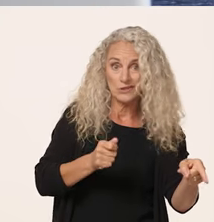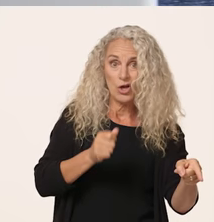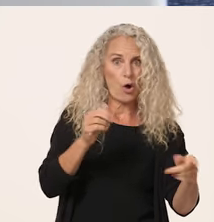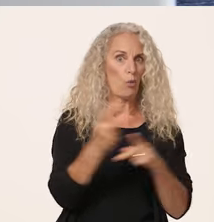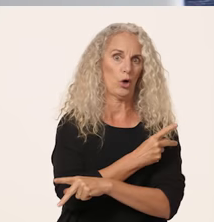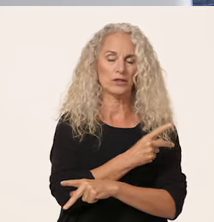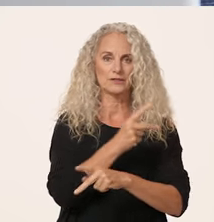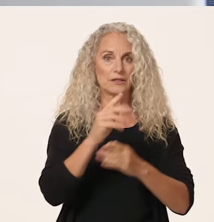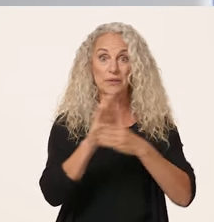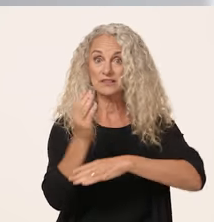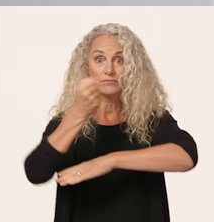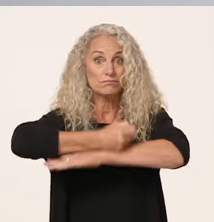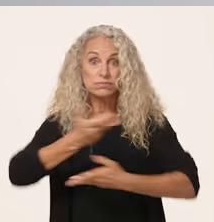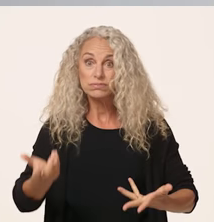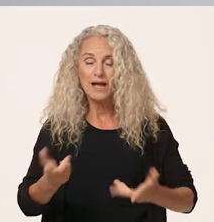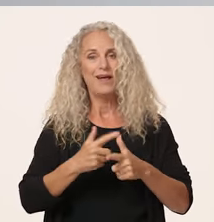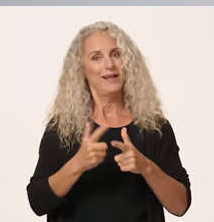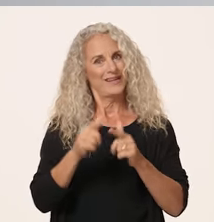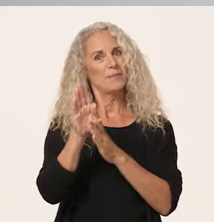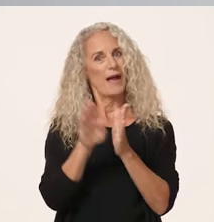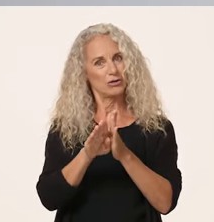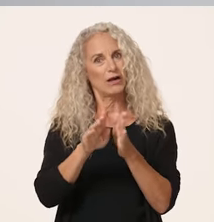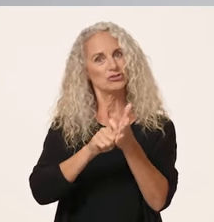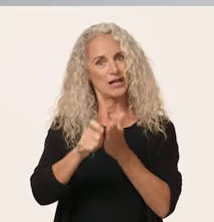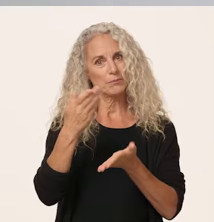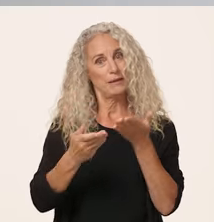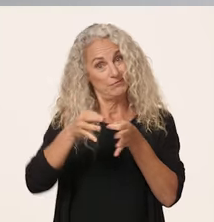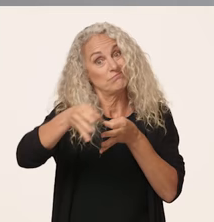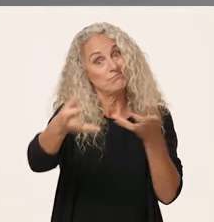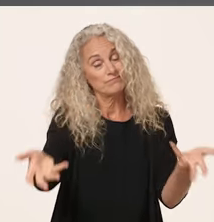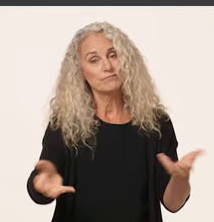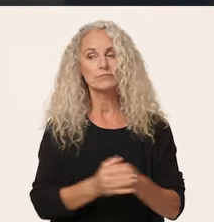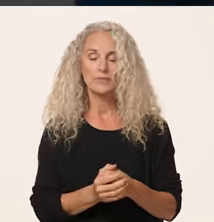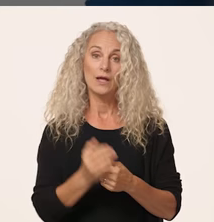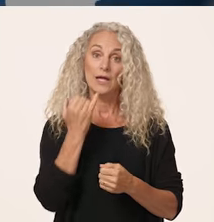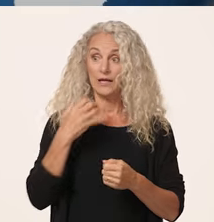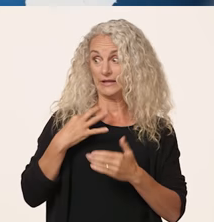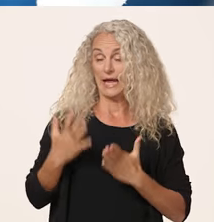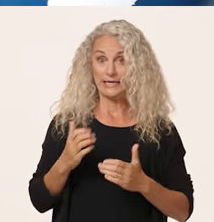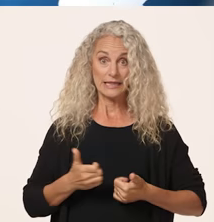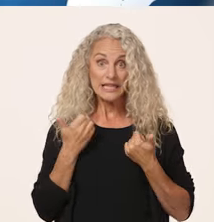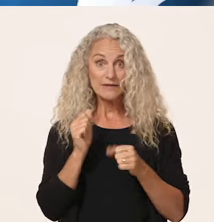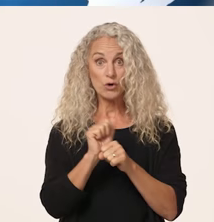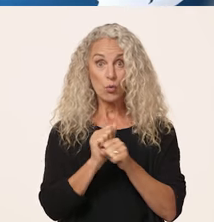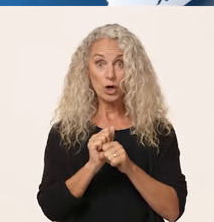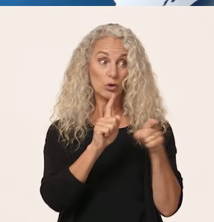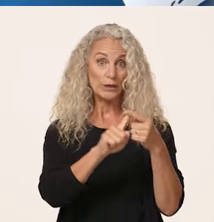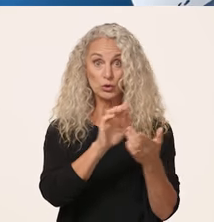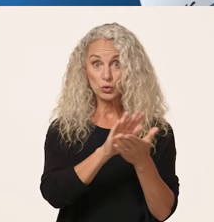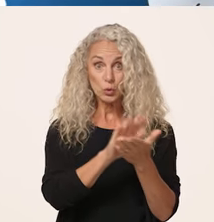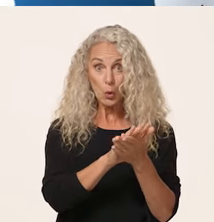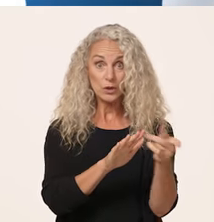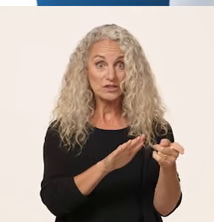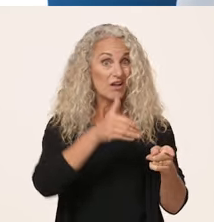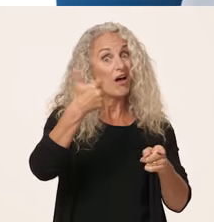a timely manner, or worse, is no longer in business, then the background check may be delayed. If the candidate lived, worked, or